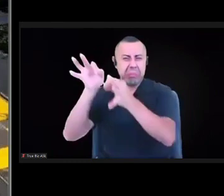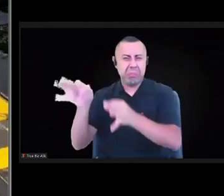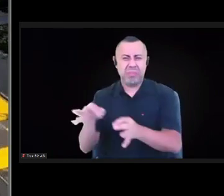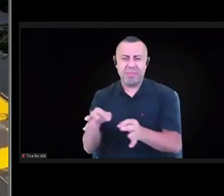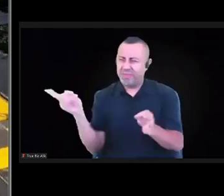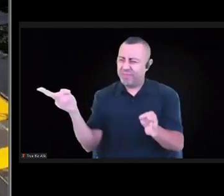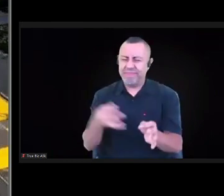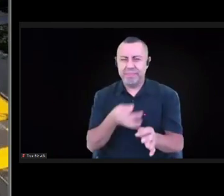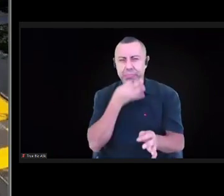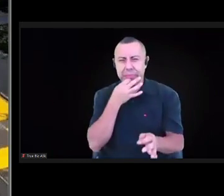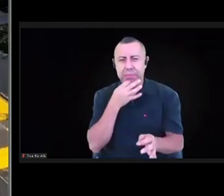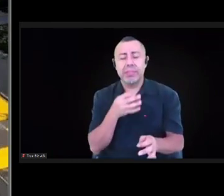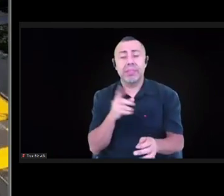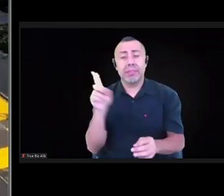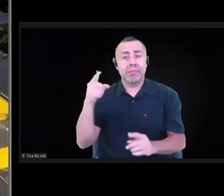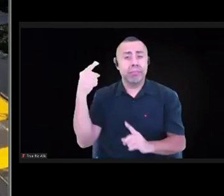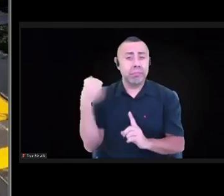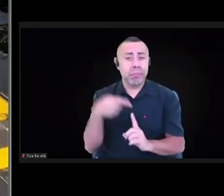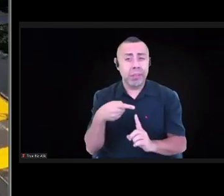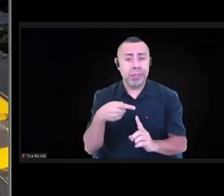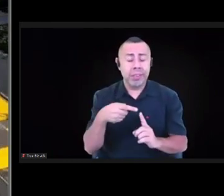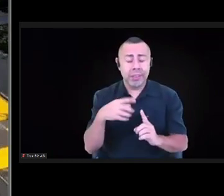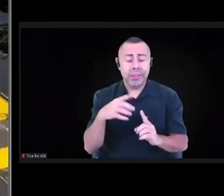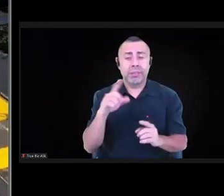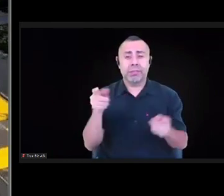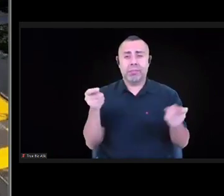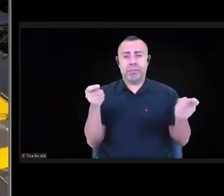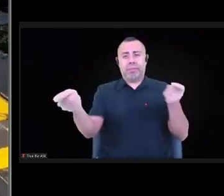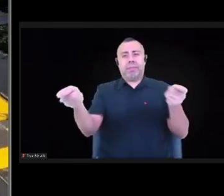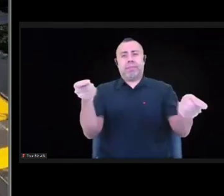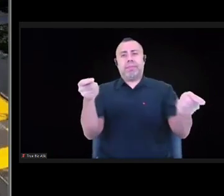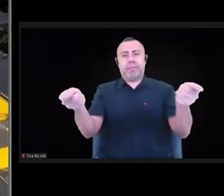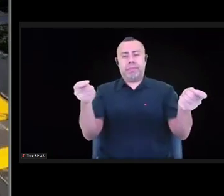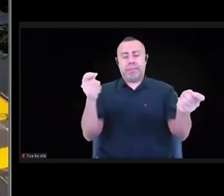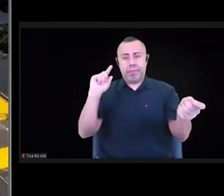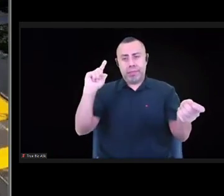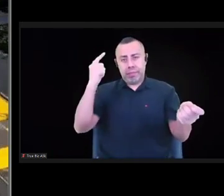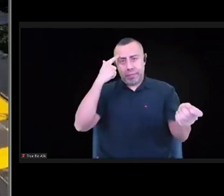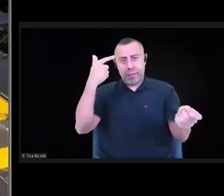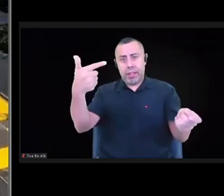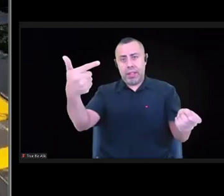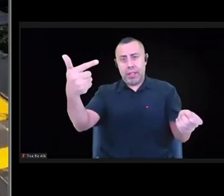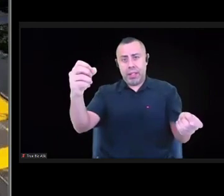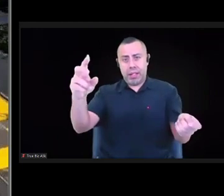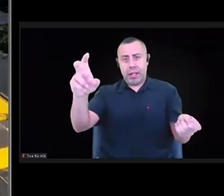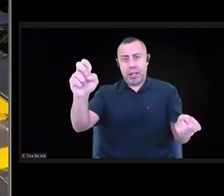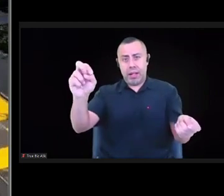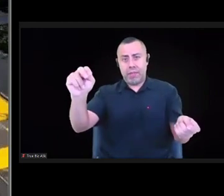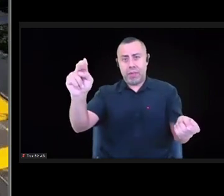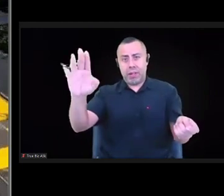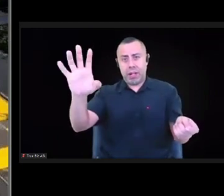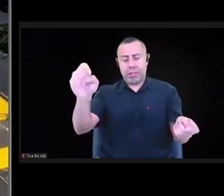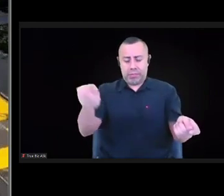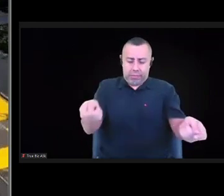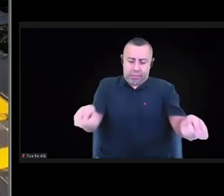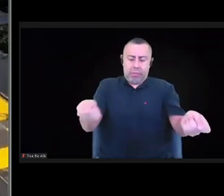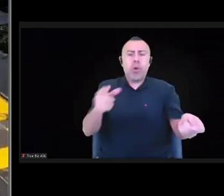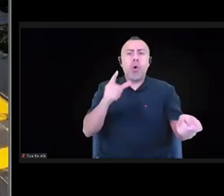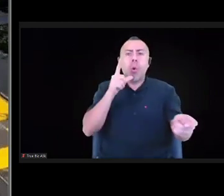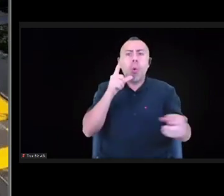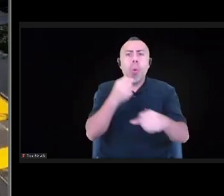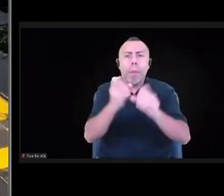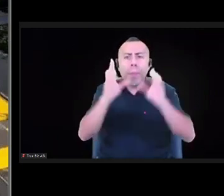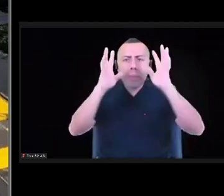who decides who decides. So much of our grant-making practice is about who's in the panel room, and I think we need to